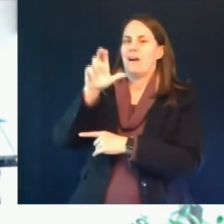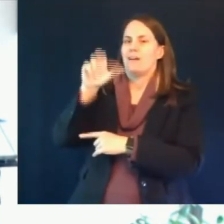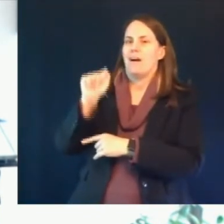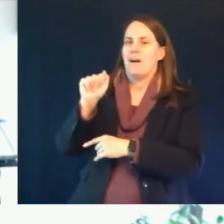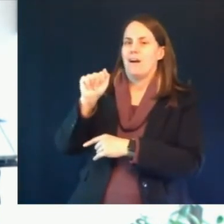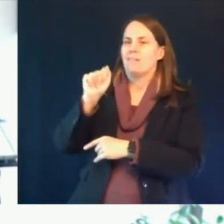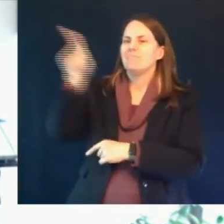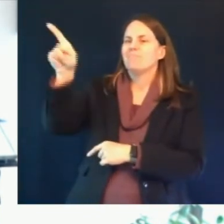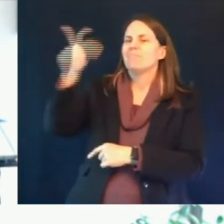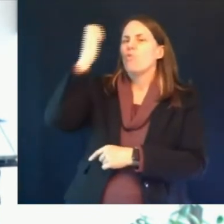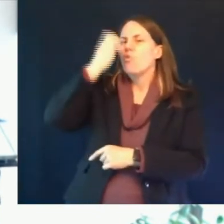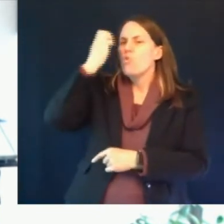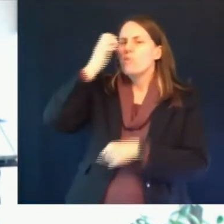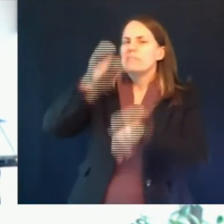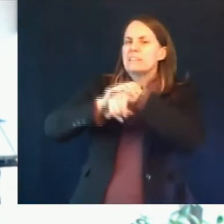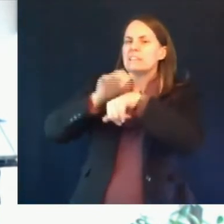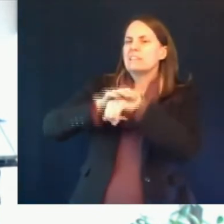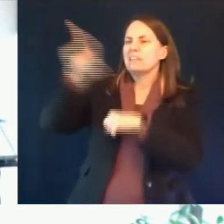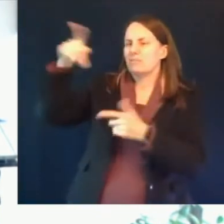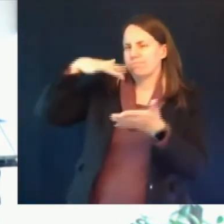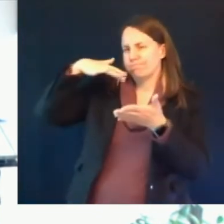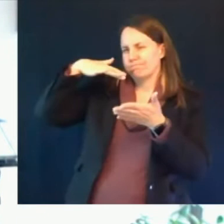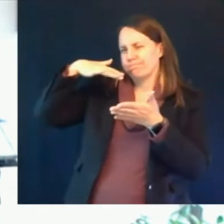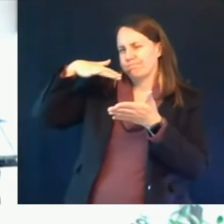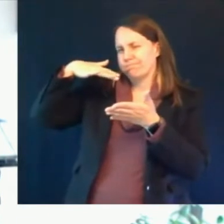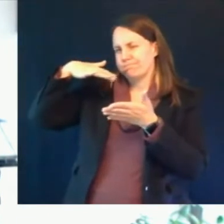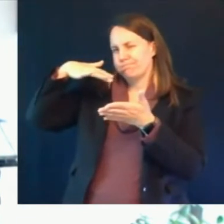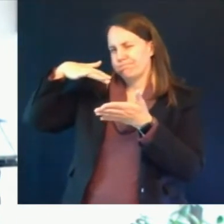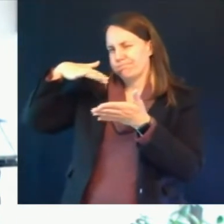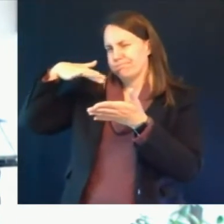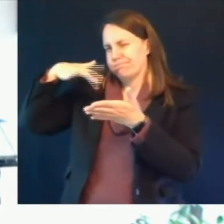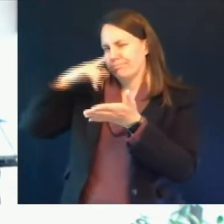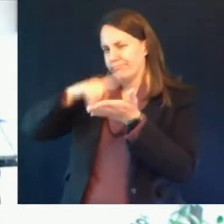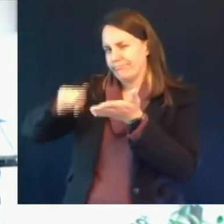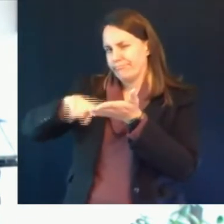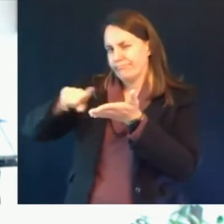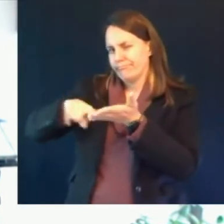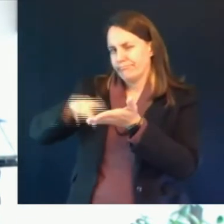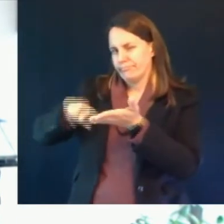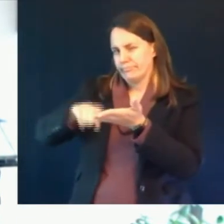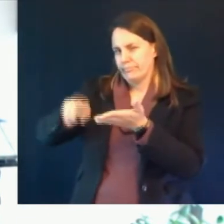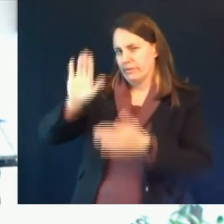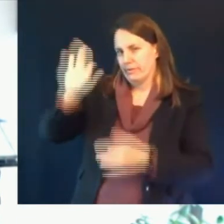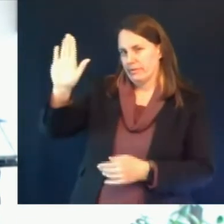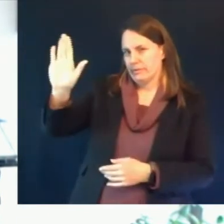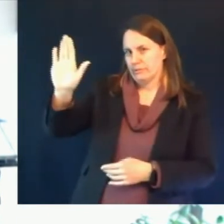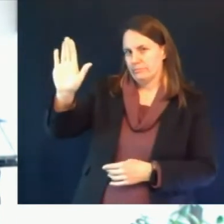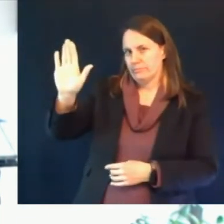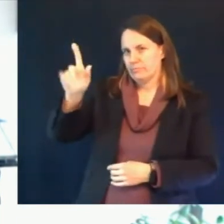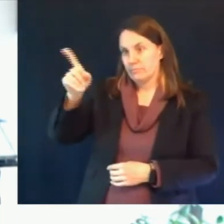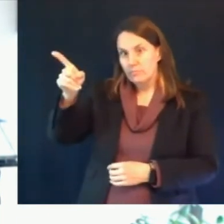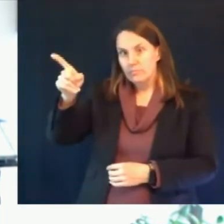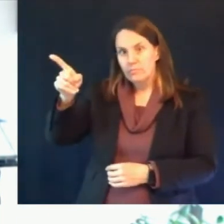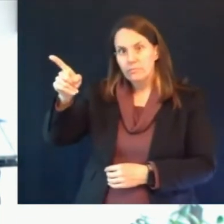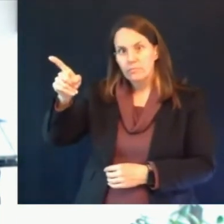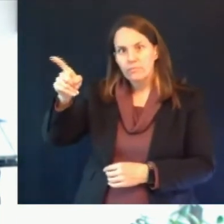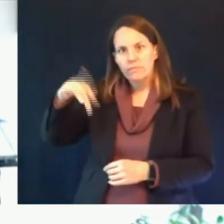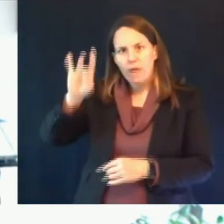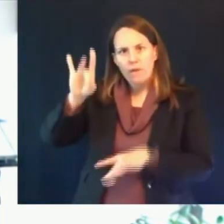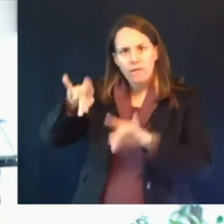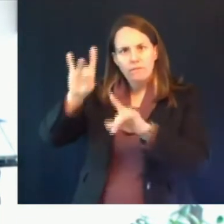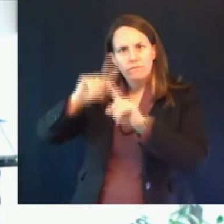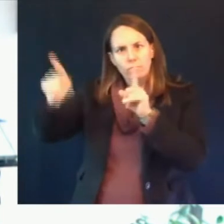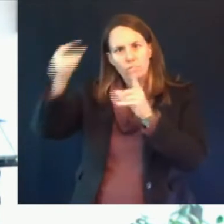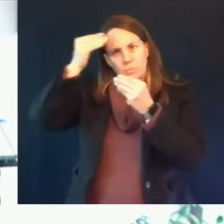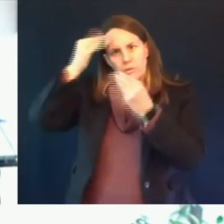the people who are receiving hormonal contraceptives should not take the vaccine so it's a very it's a it's a hot topic actually we